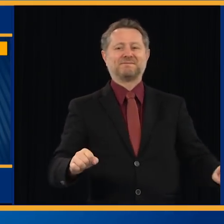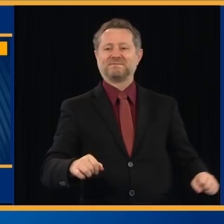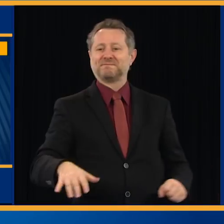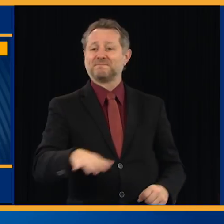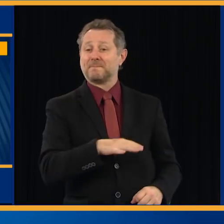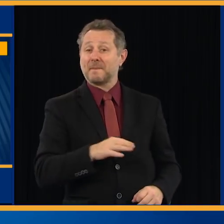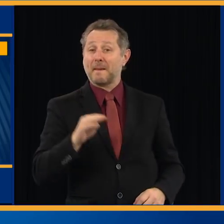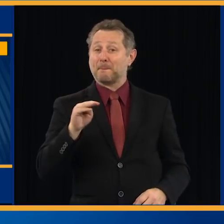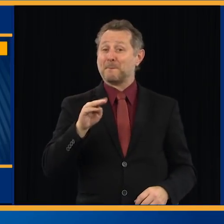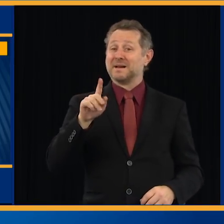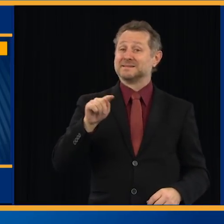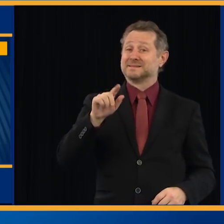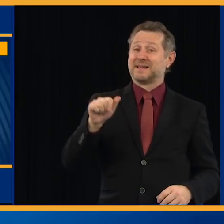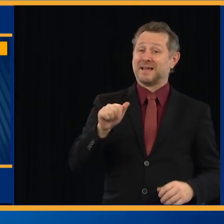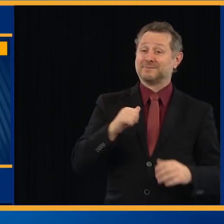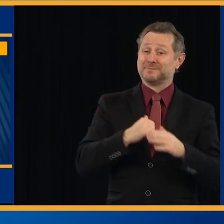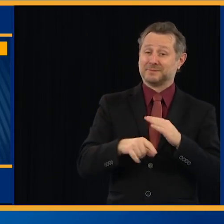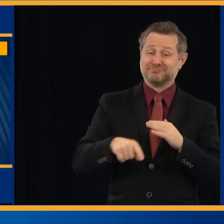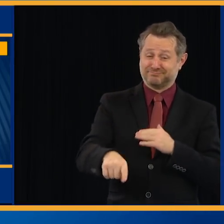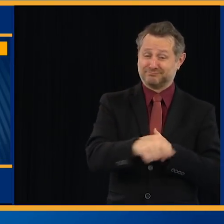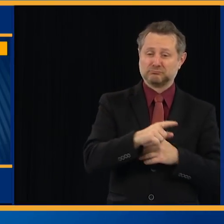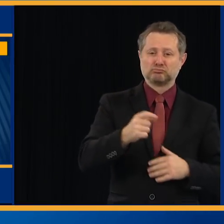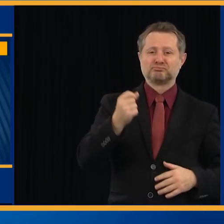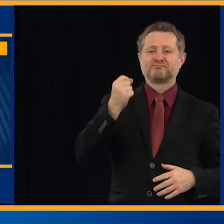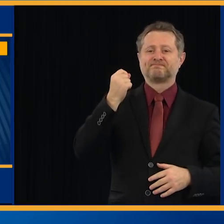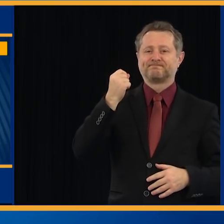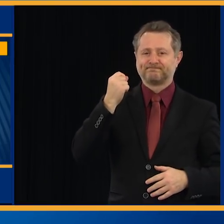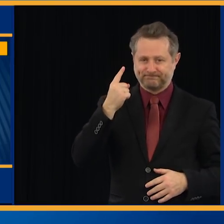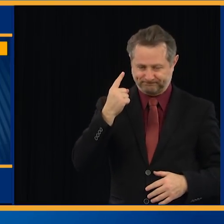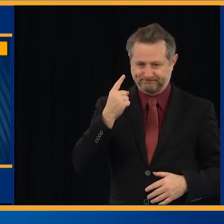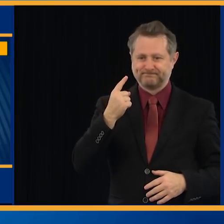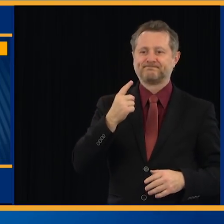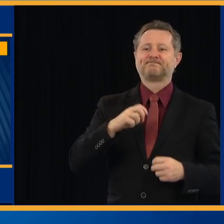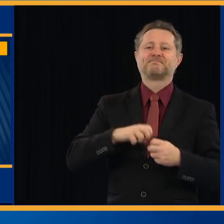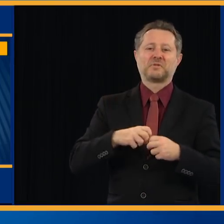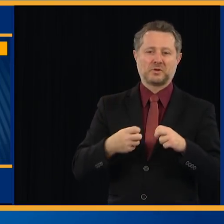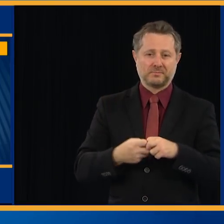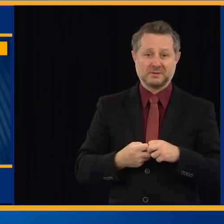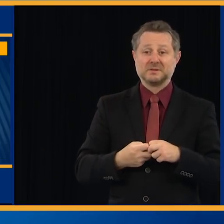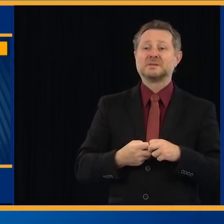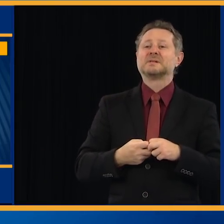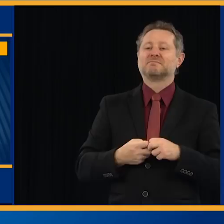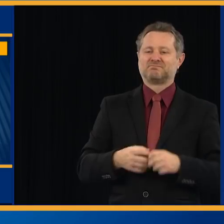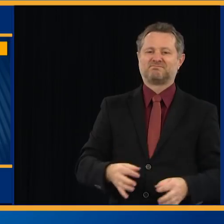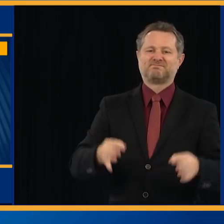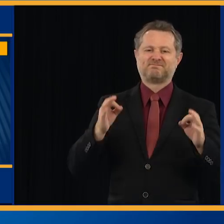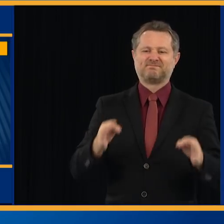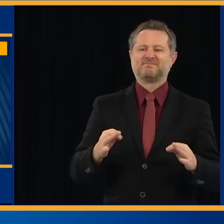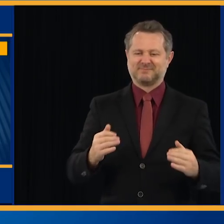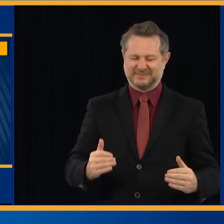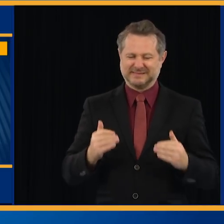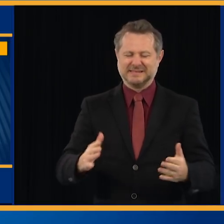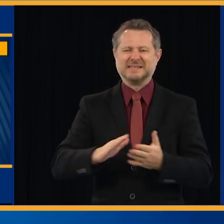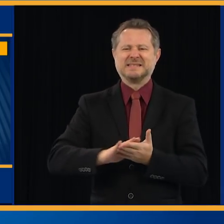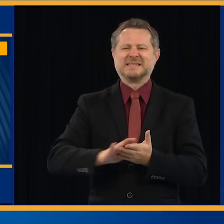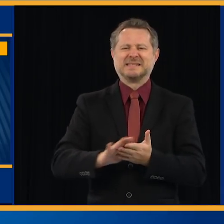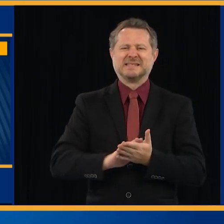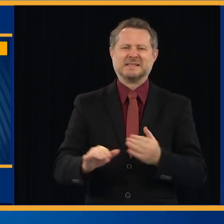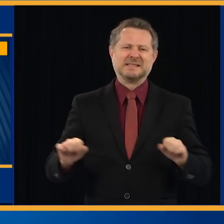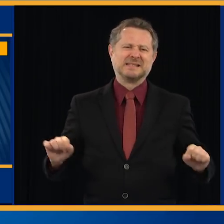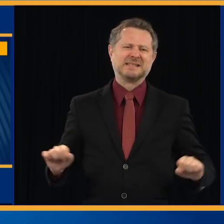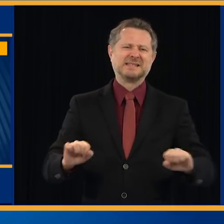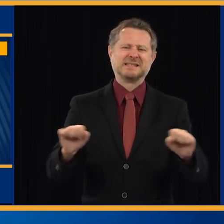understood where we were with this global pandemic. They stepped up operations and were cleaning trains and buses every 72 hours,